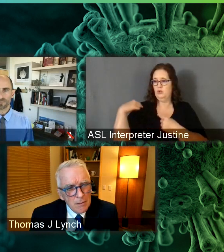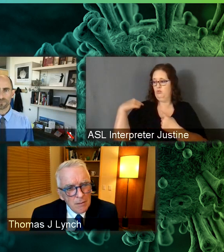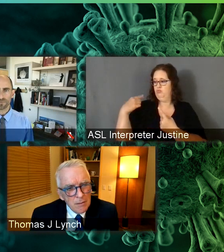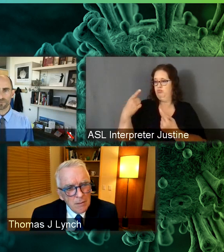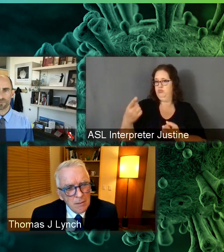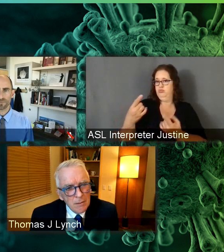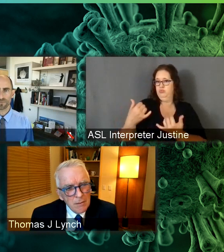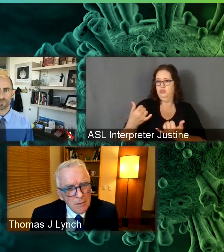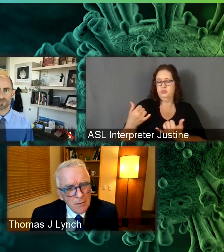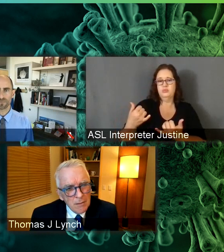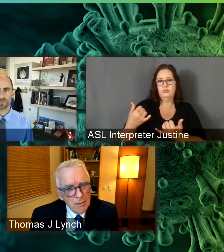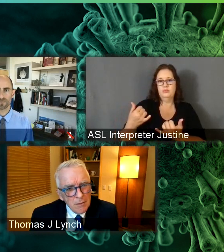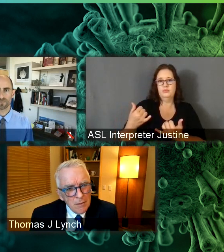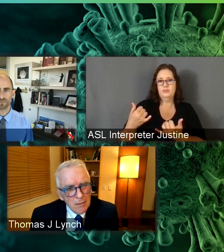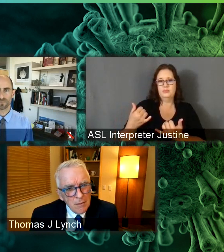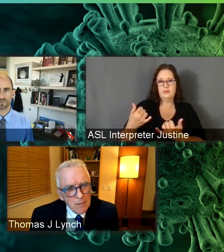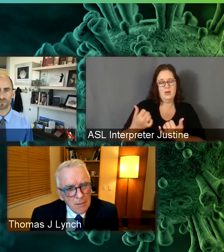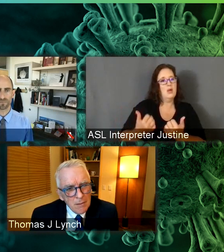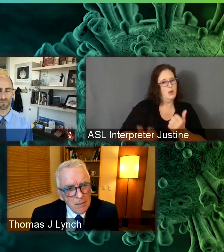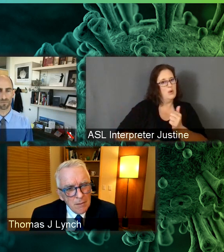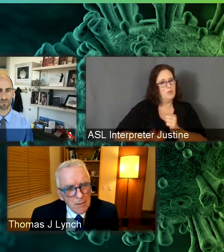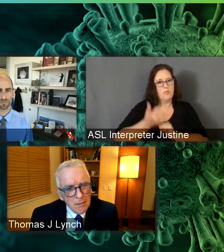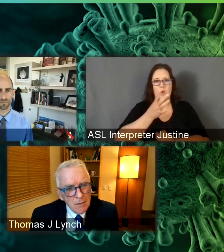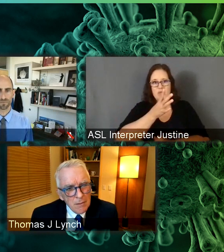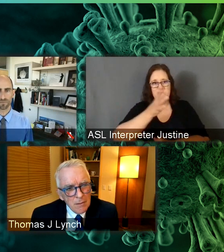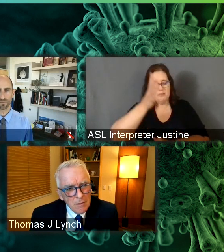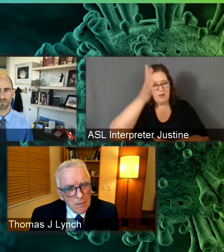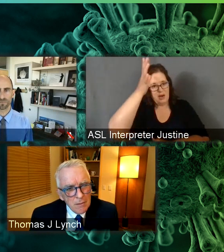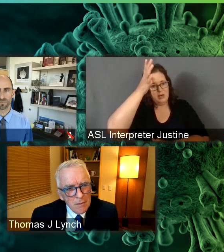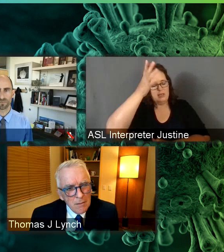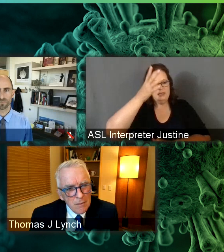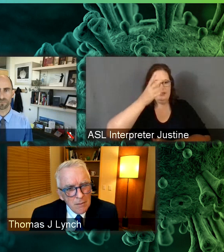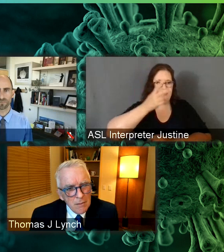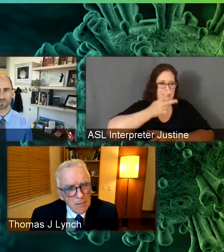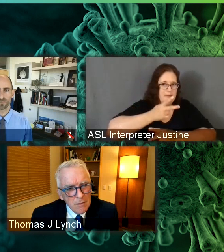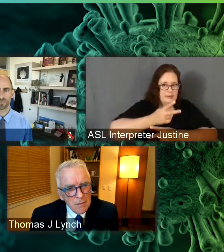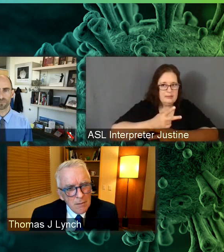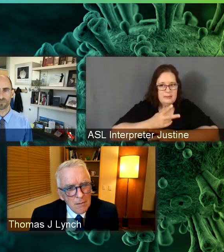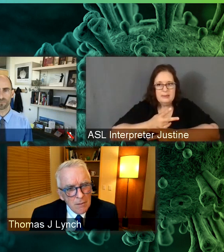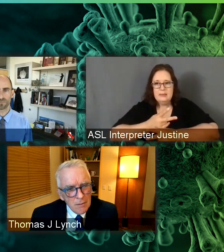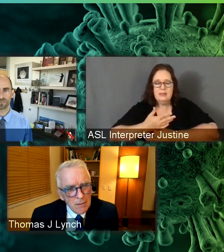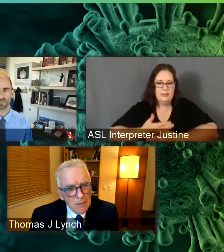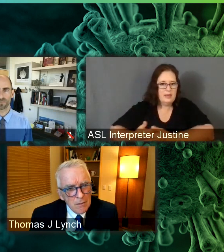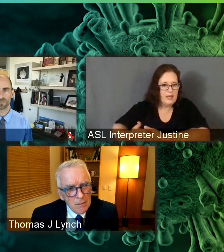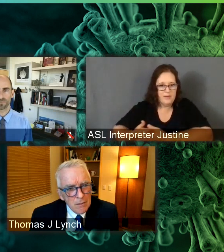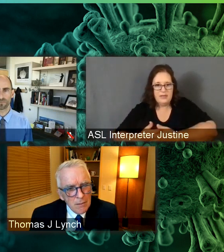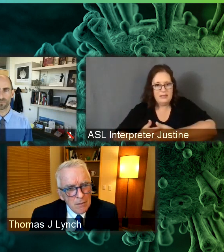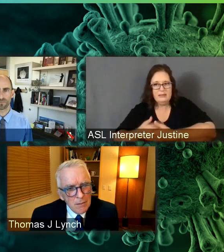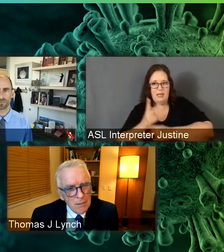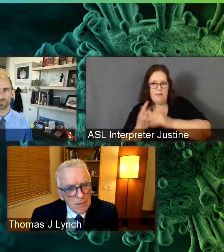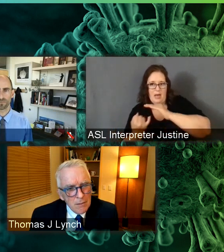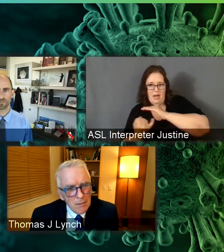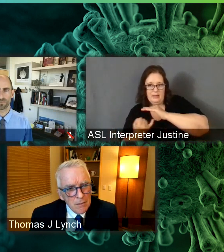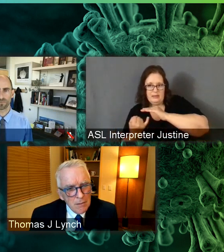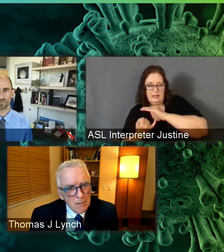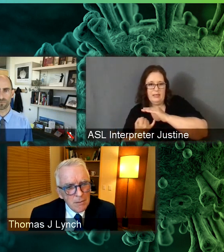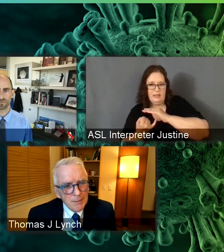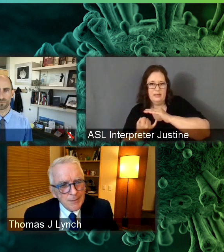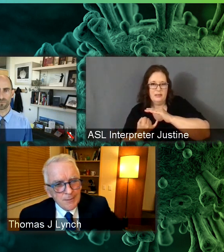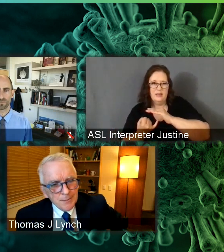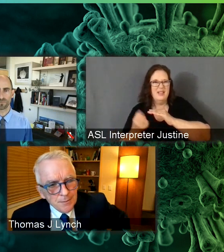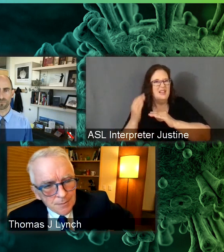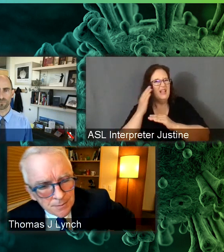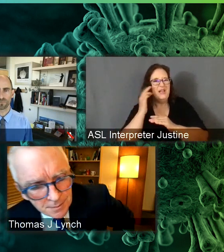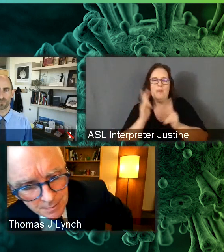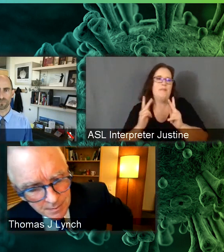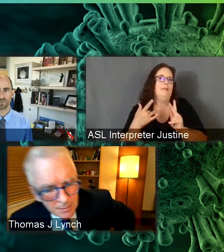parents have kept their infants pretty well isolated and protected, like normally people do with their infants anyways.